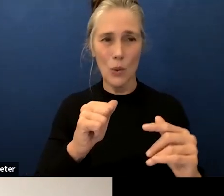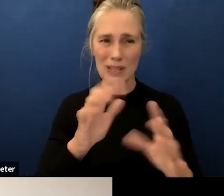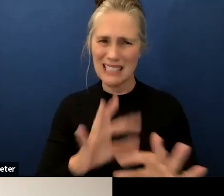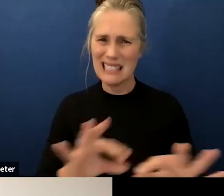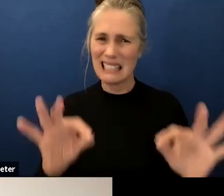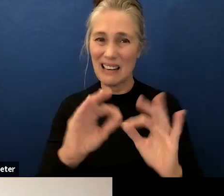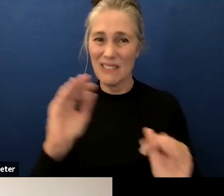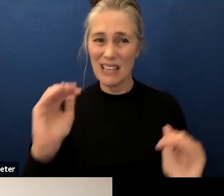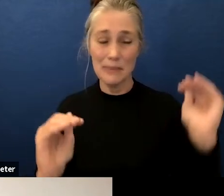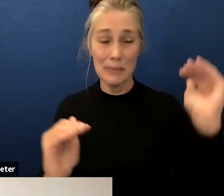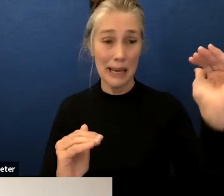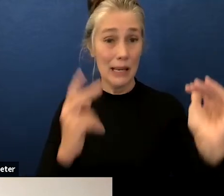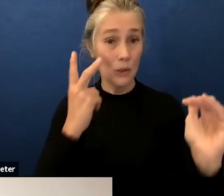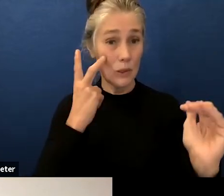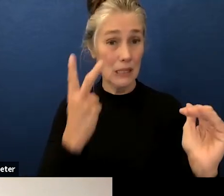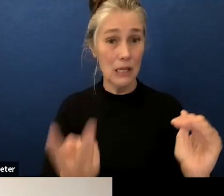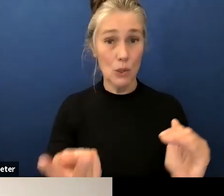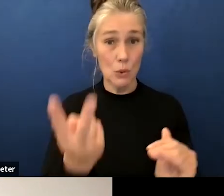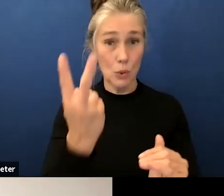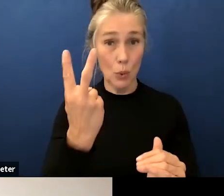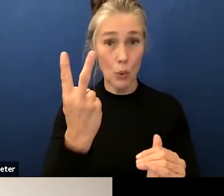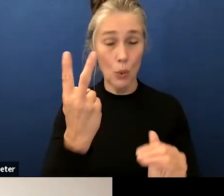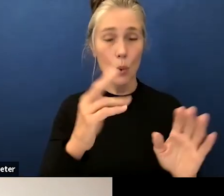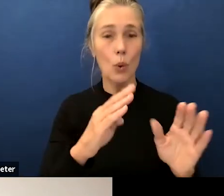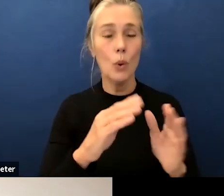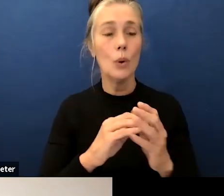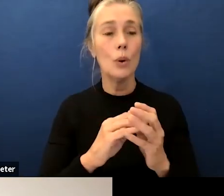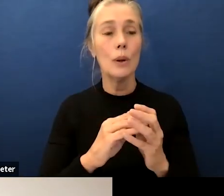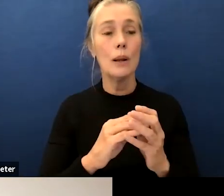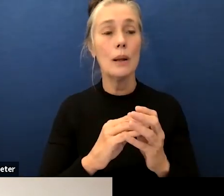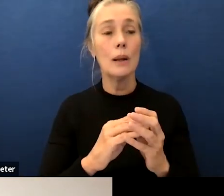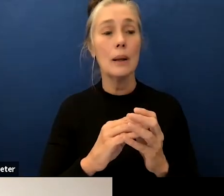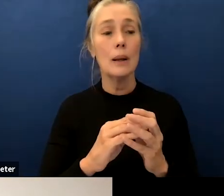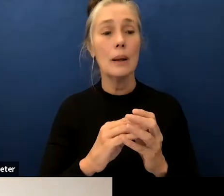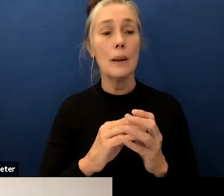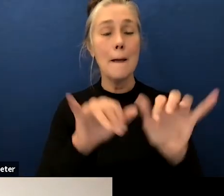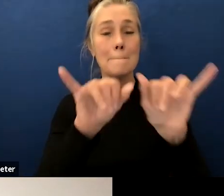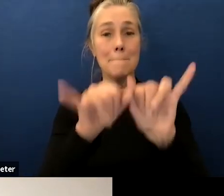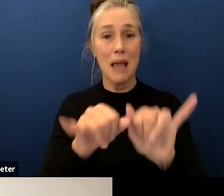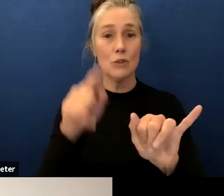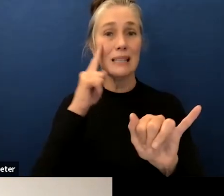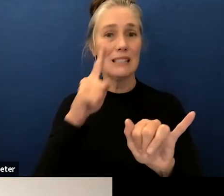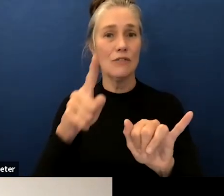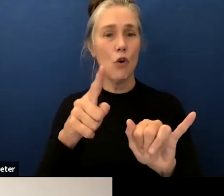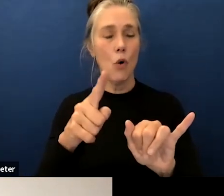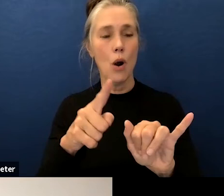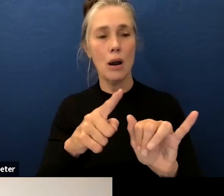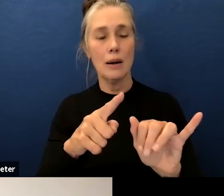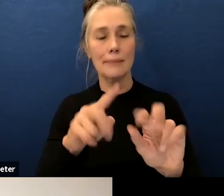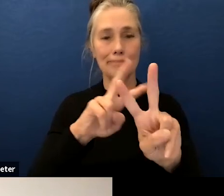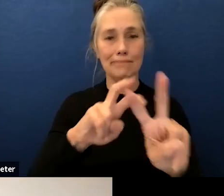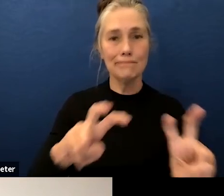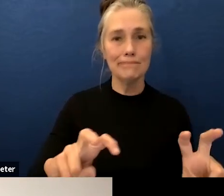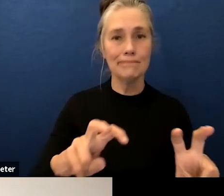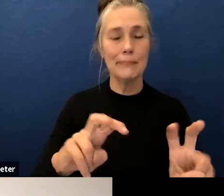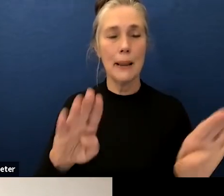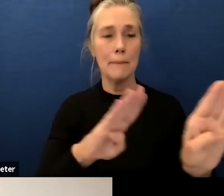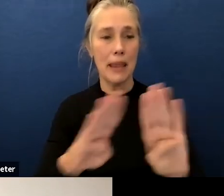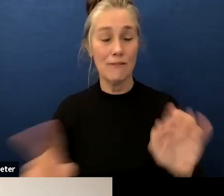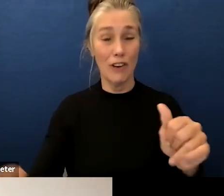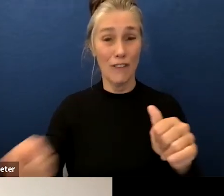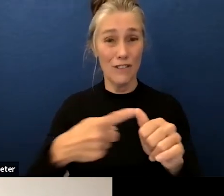two of our behavioral metrics and the first is chronic absenteeism